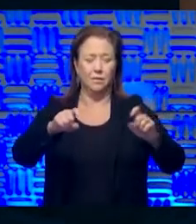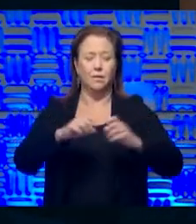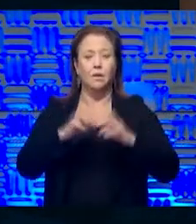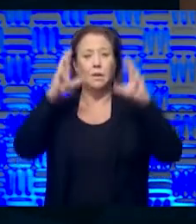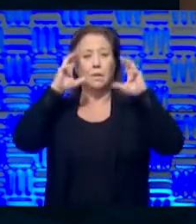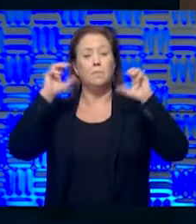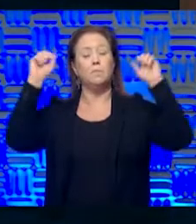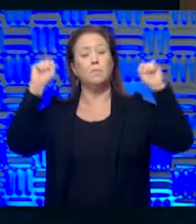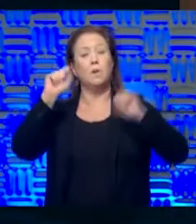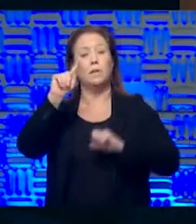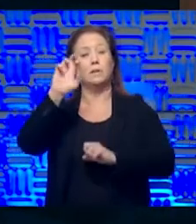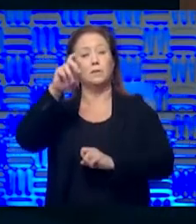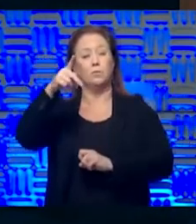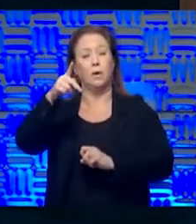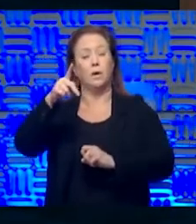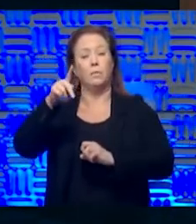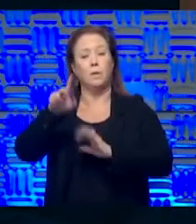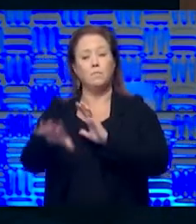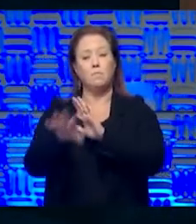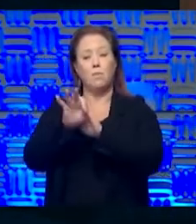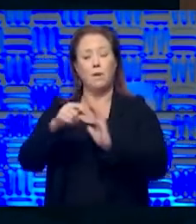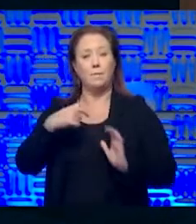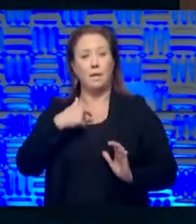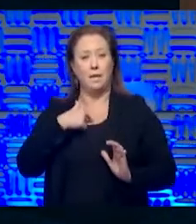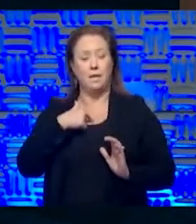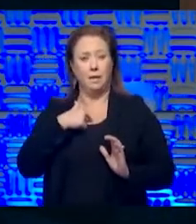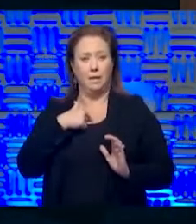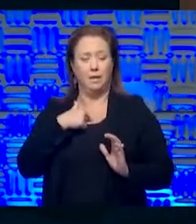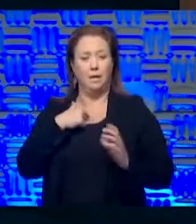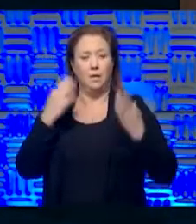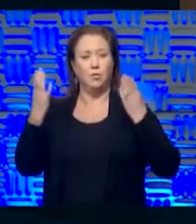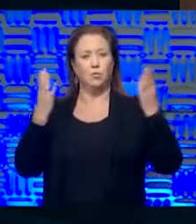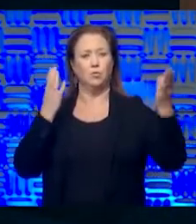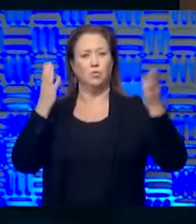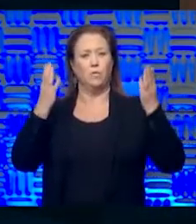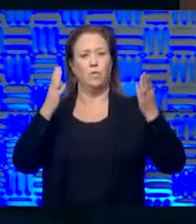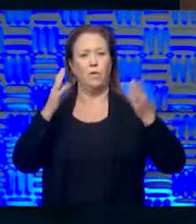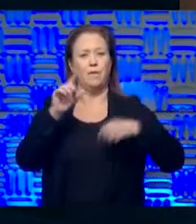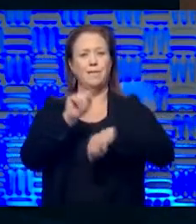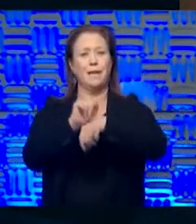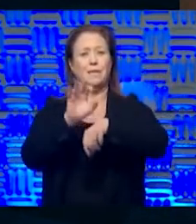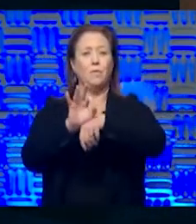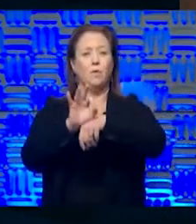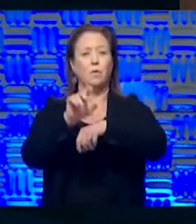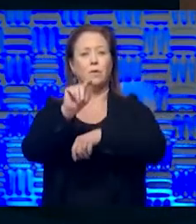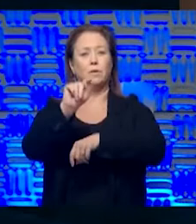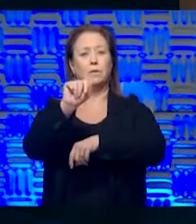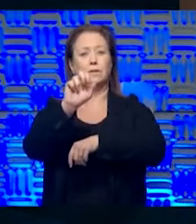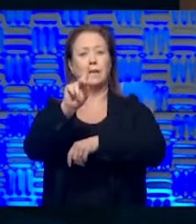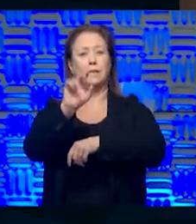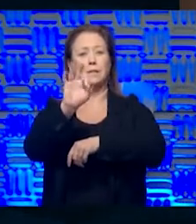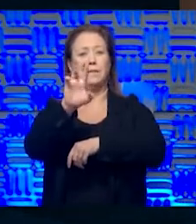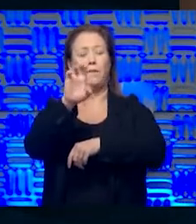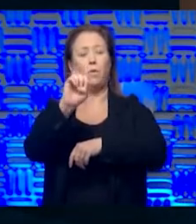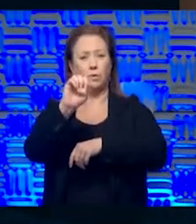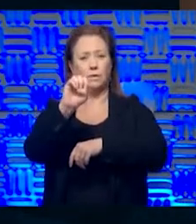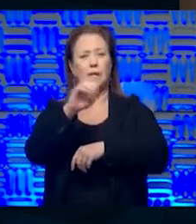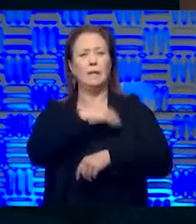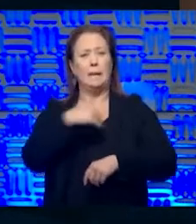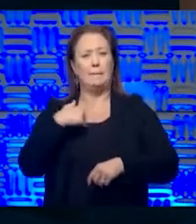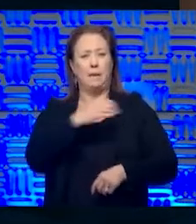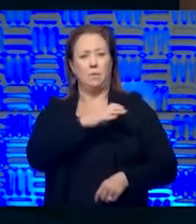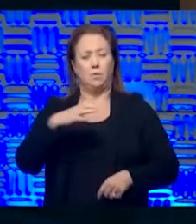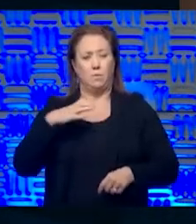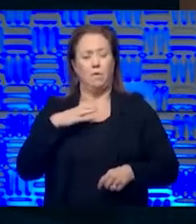president did appoint me, choose me to serve on a task force of members of Congress as we look at getting